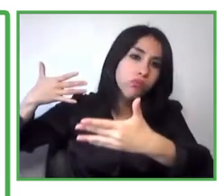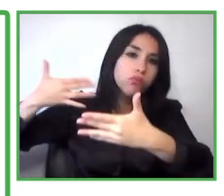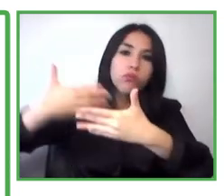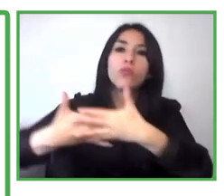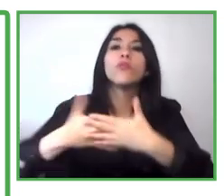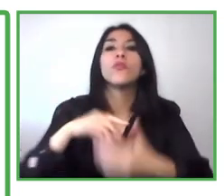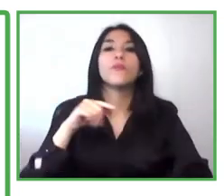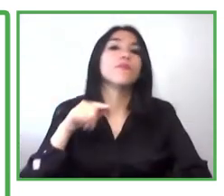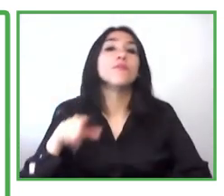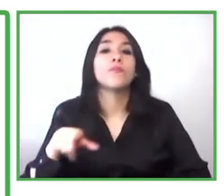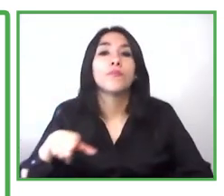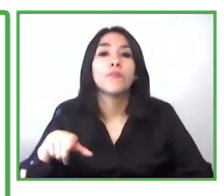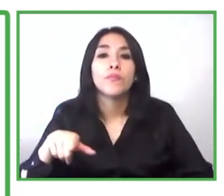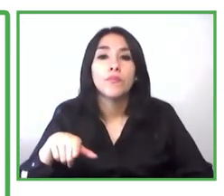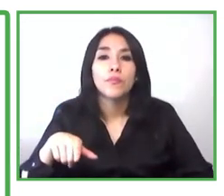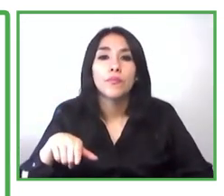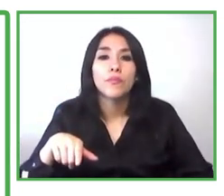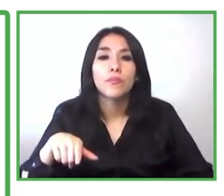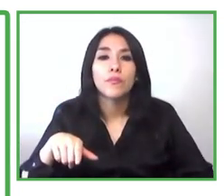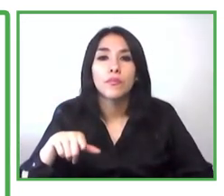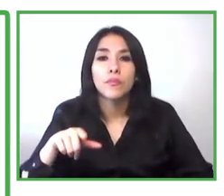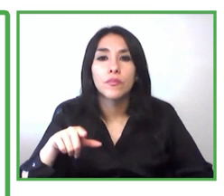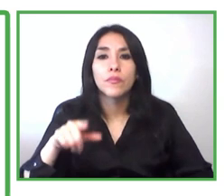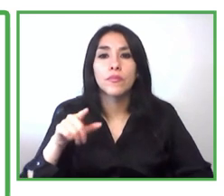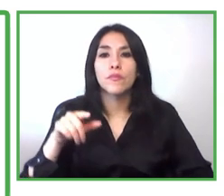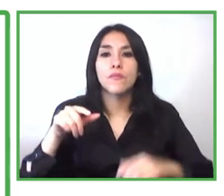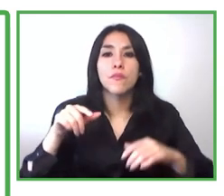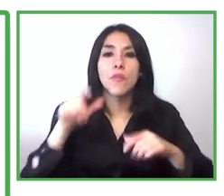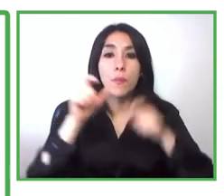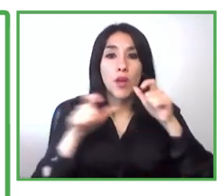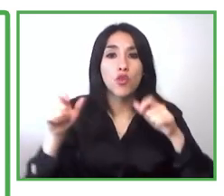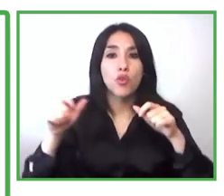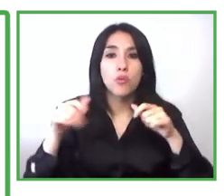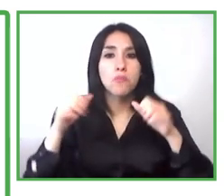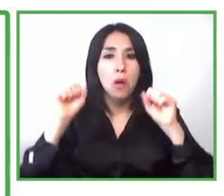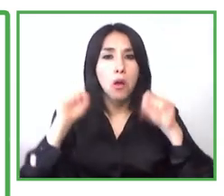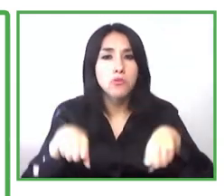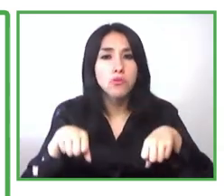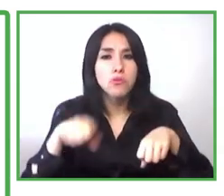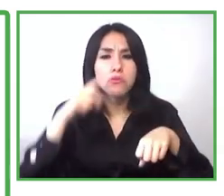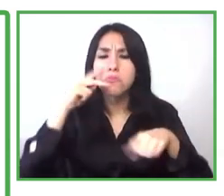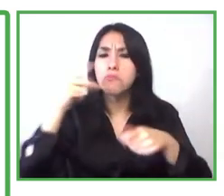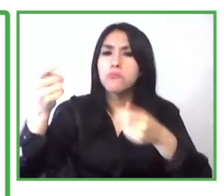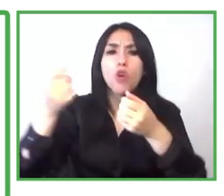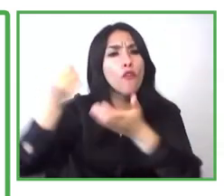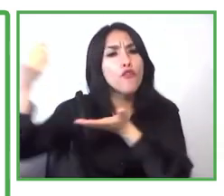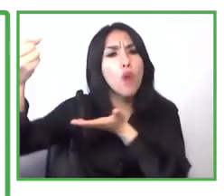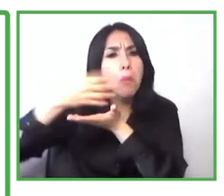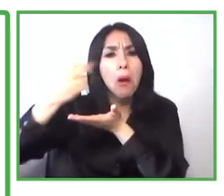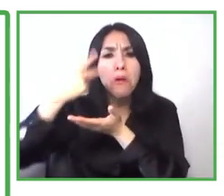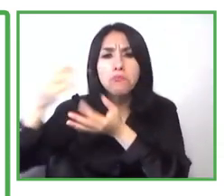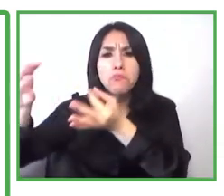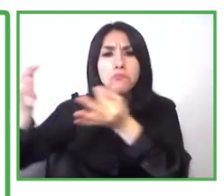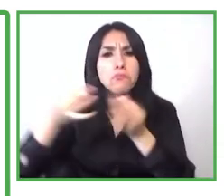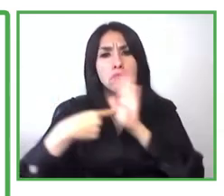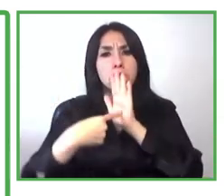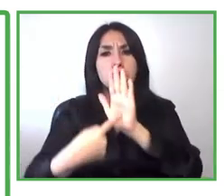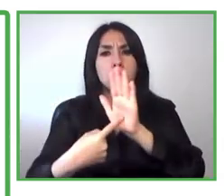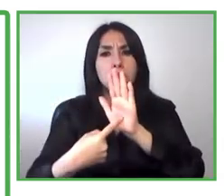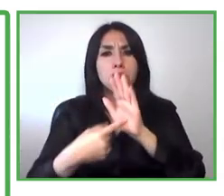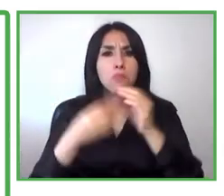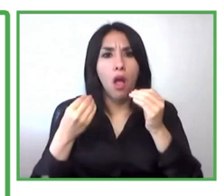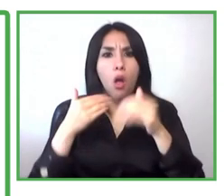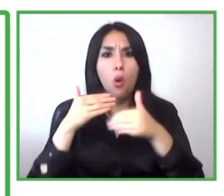free so that anyone can use them and can consult them and the website of the foundation which is